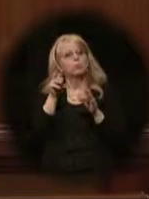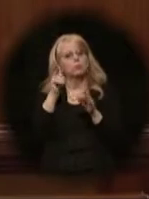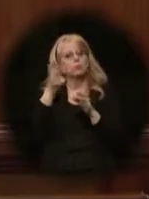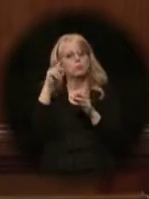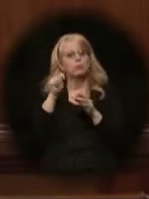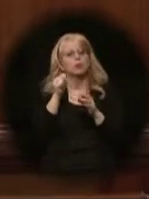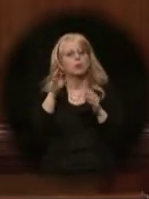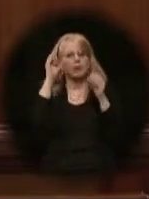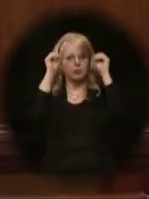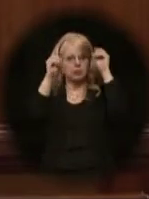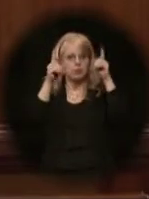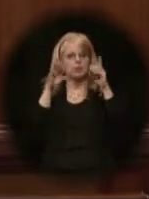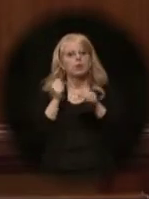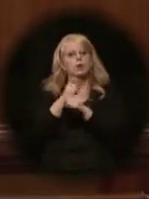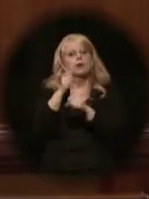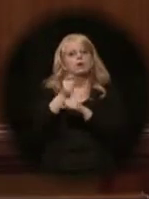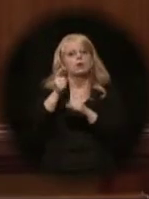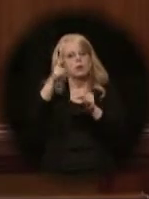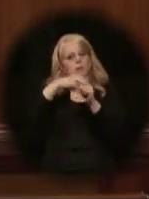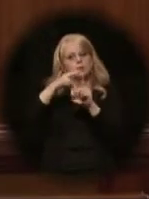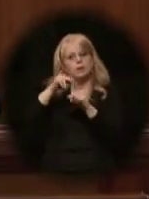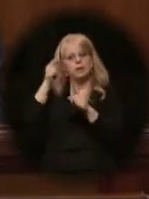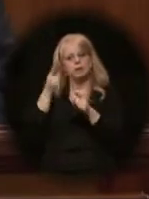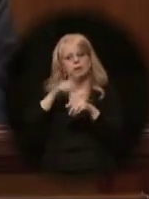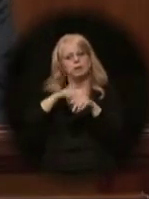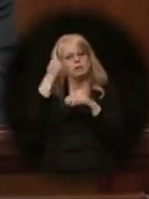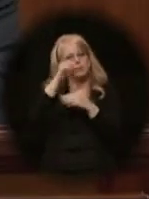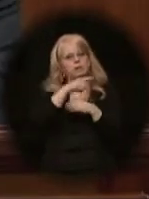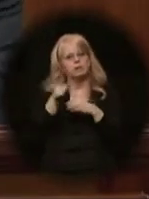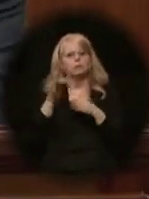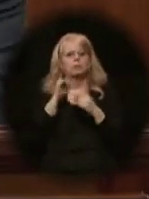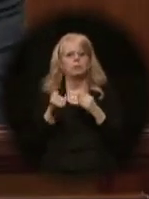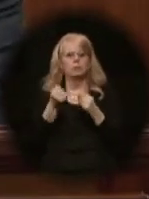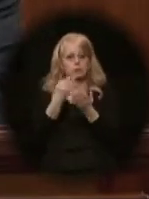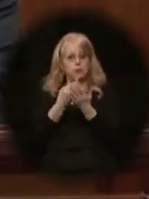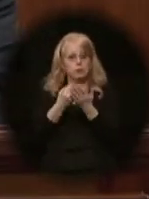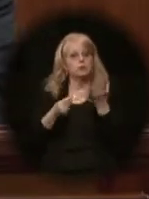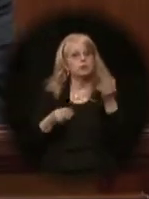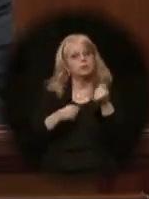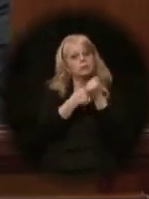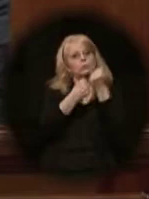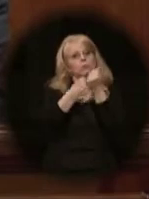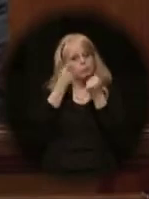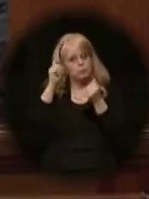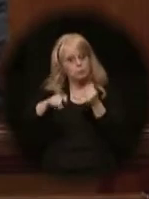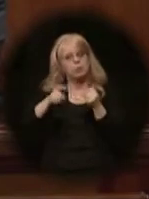an annual application period for them. We must also increase funding for residential schools.